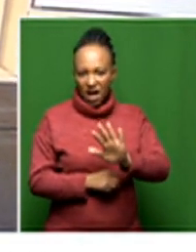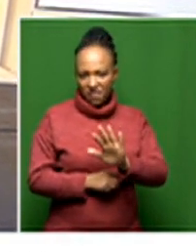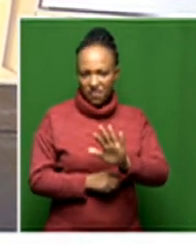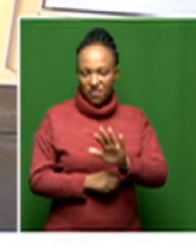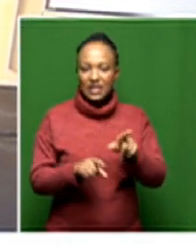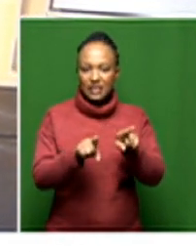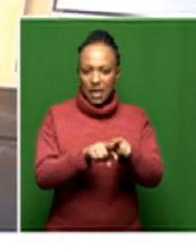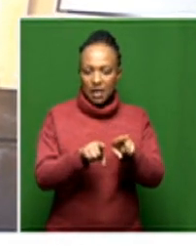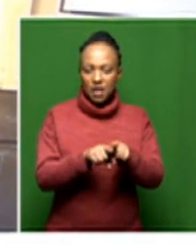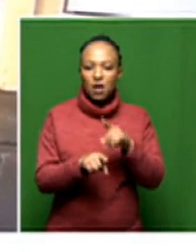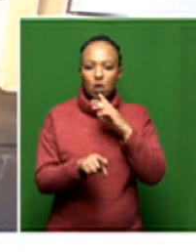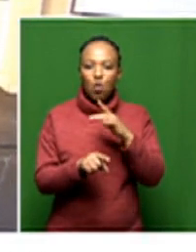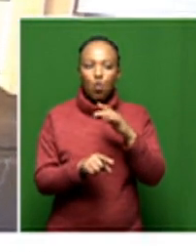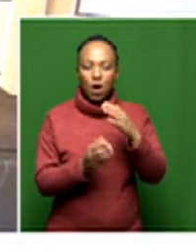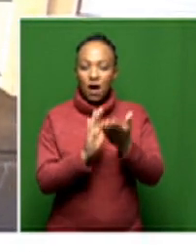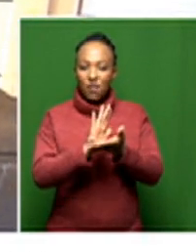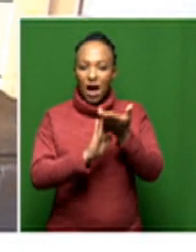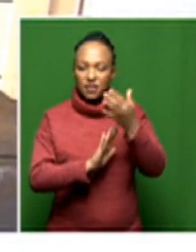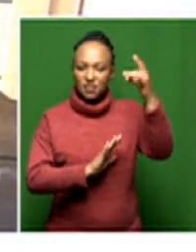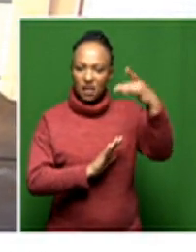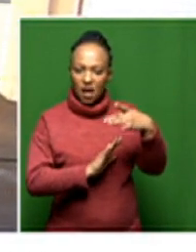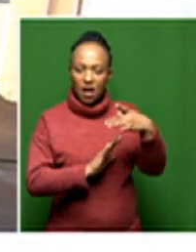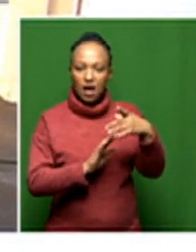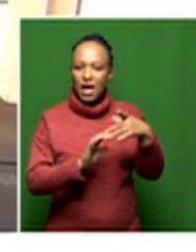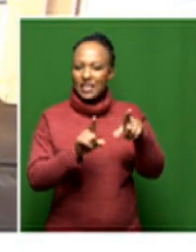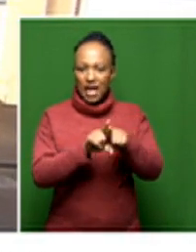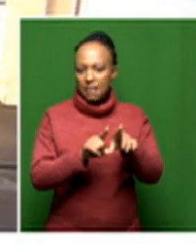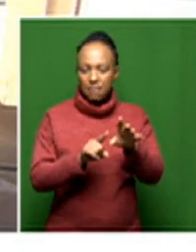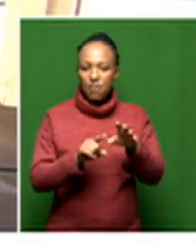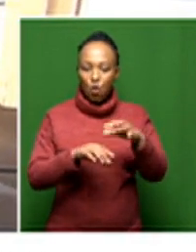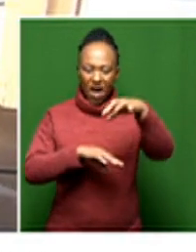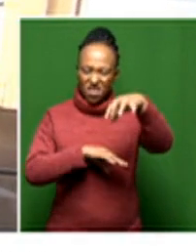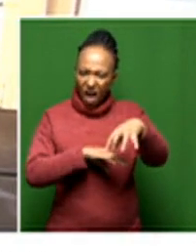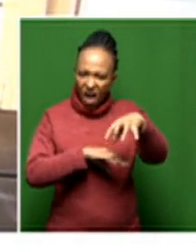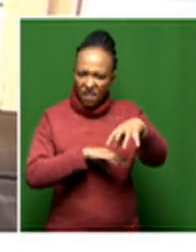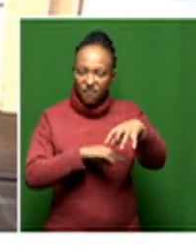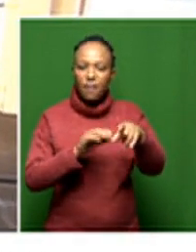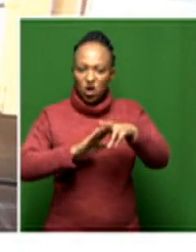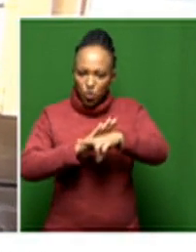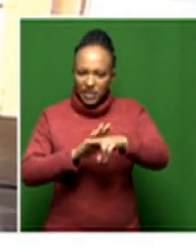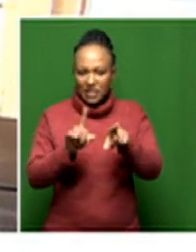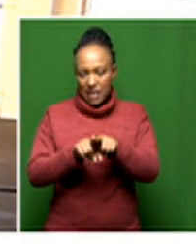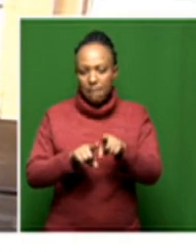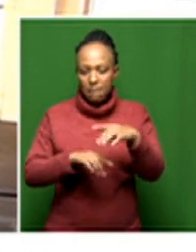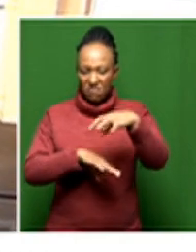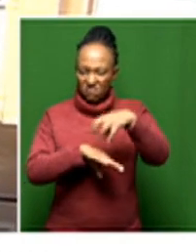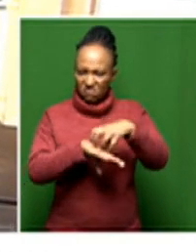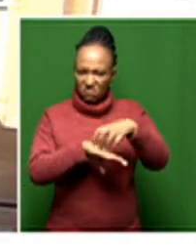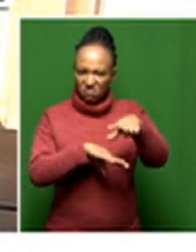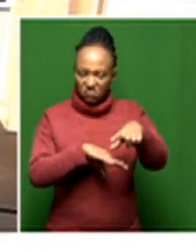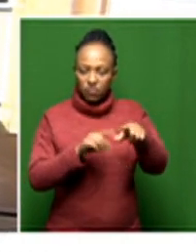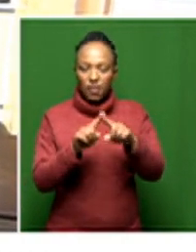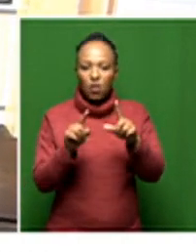location as rising star it's not the same cave but it's the same region uh still working there